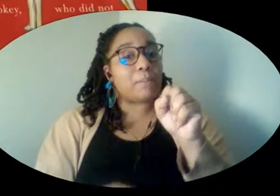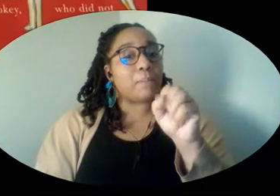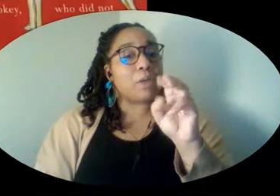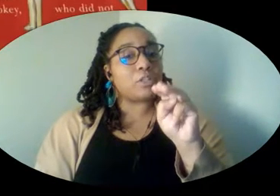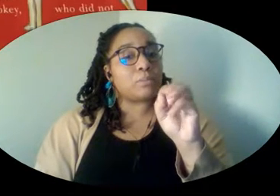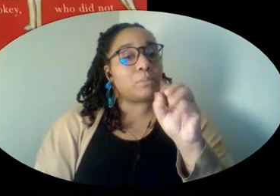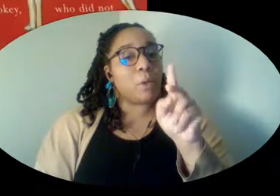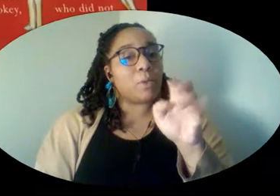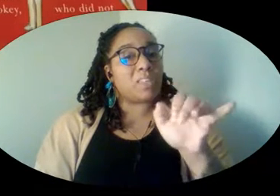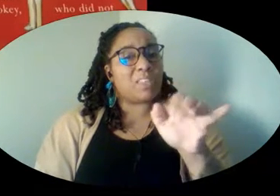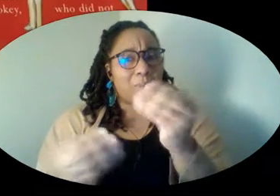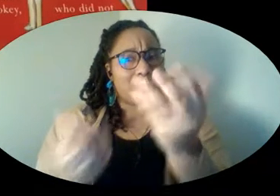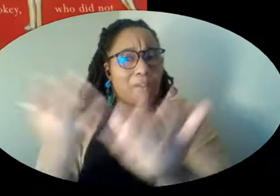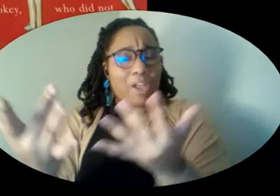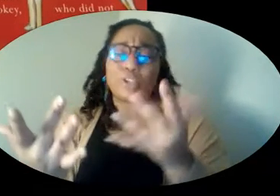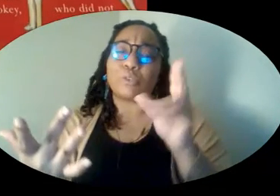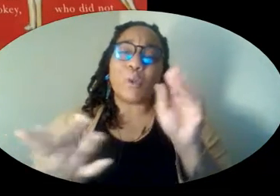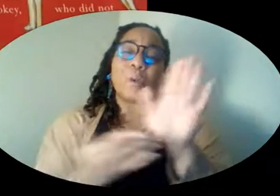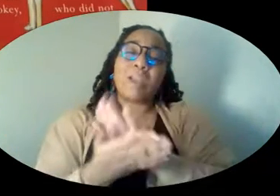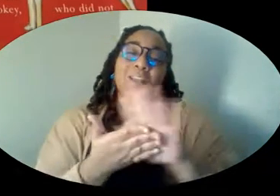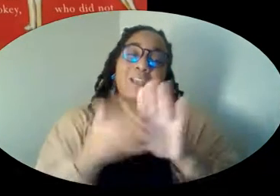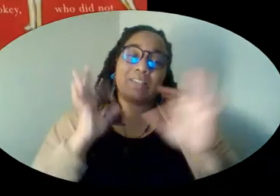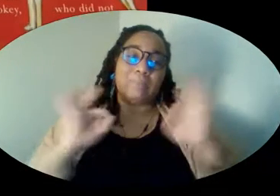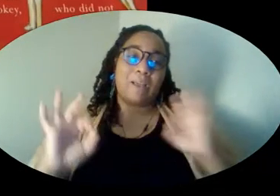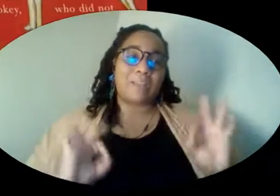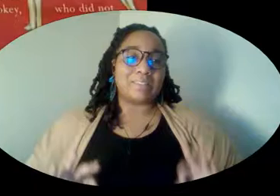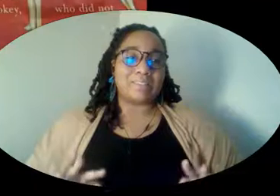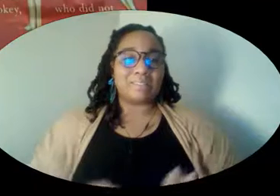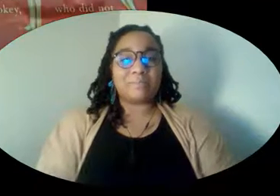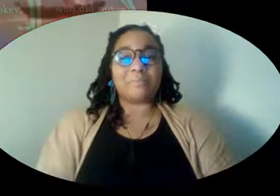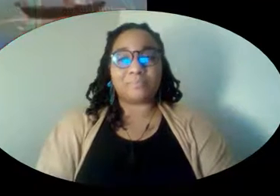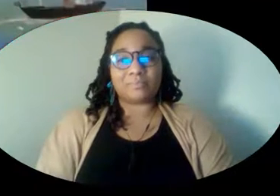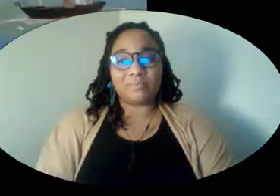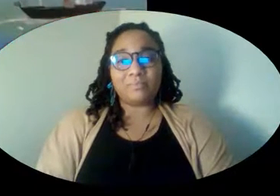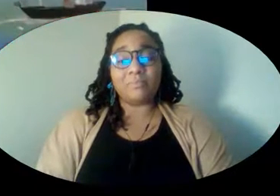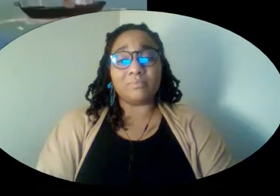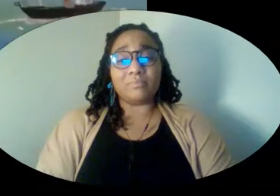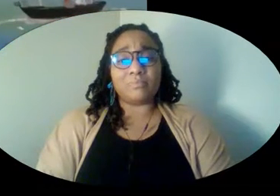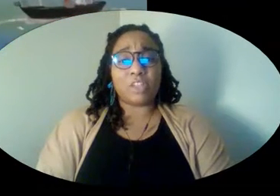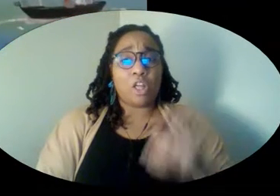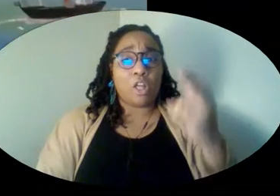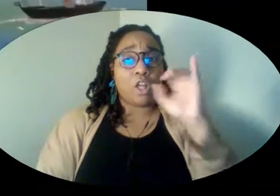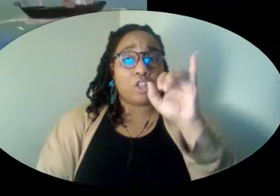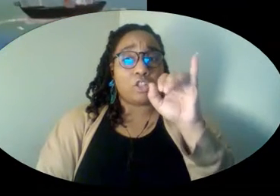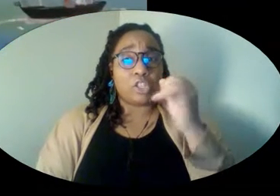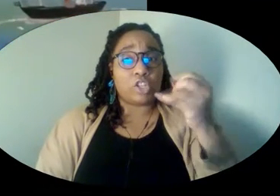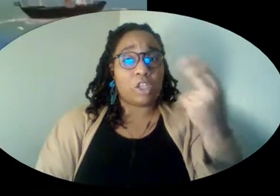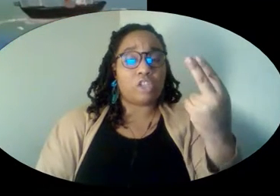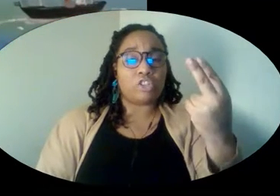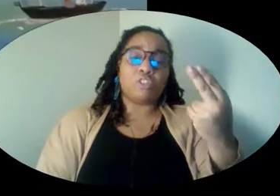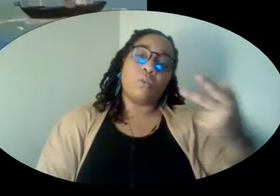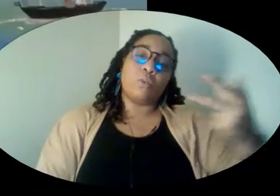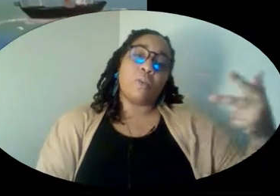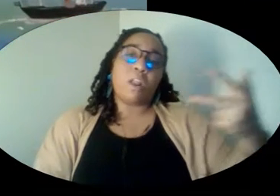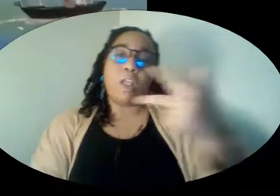Smokey, who did not put out the fires, but had many nice spots. The Harvey went up and down